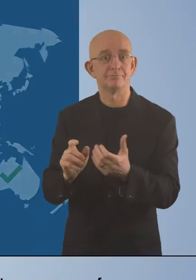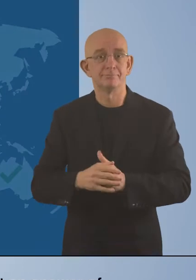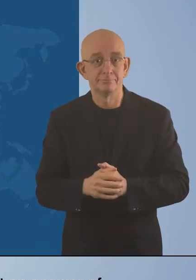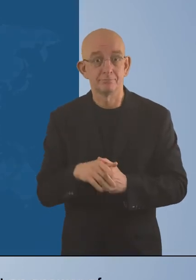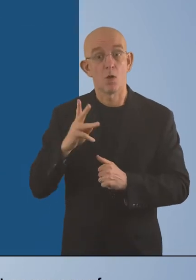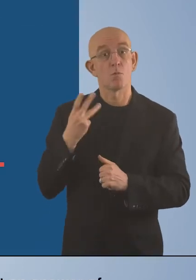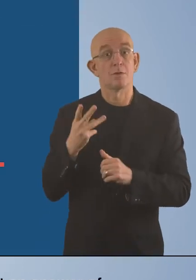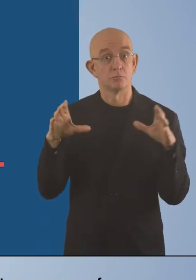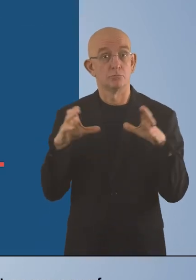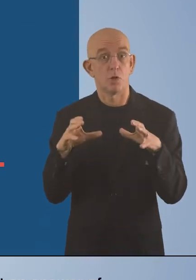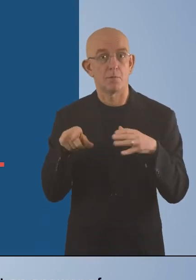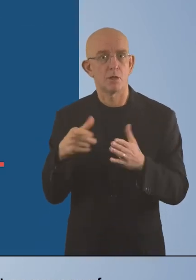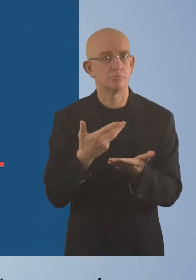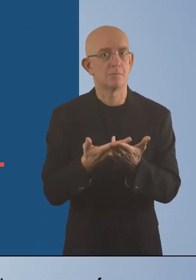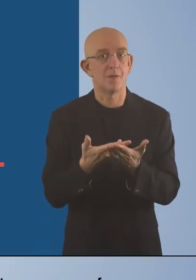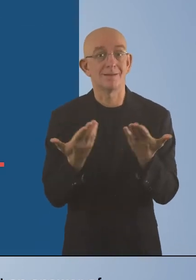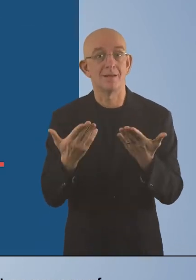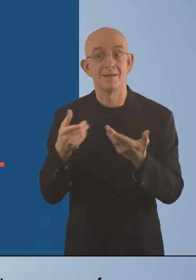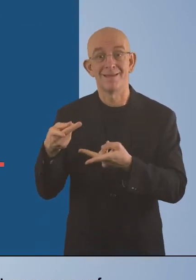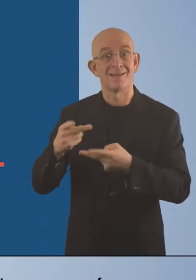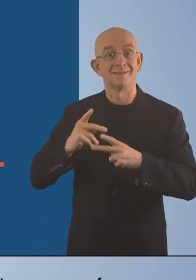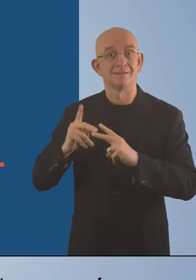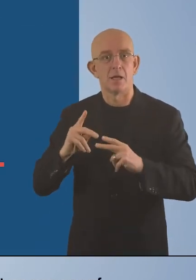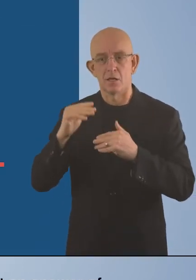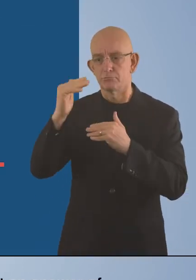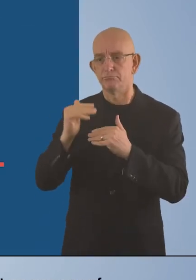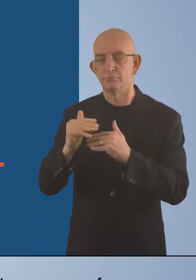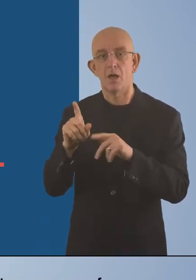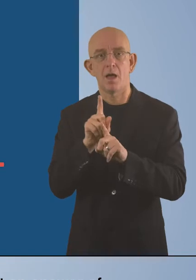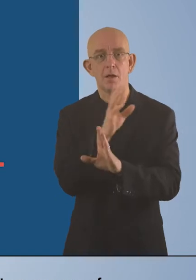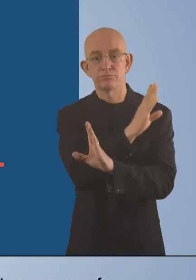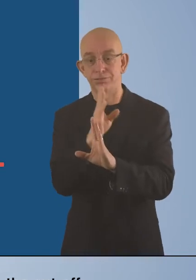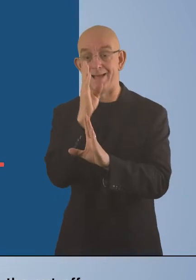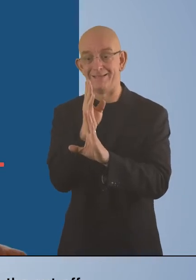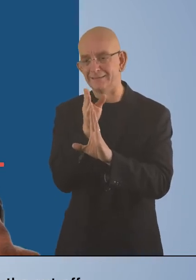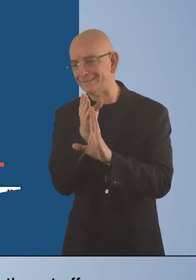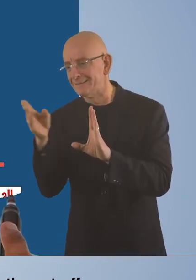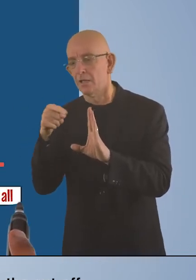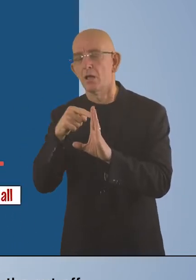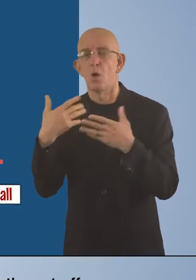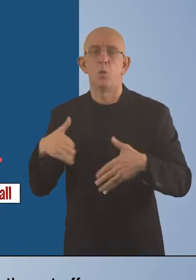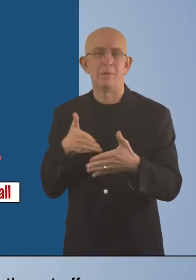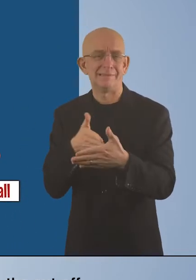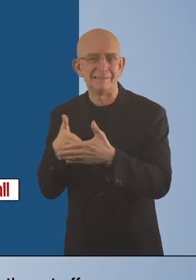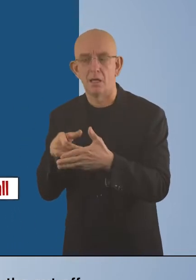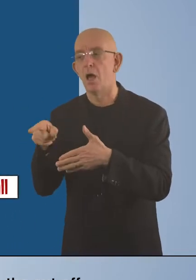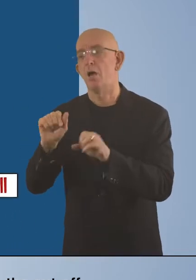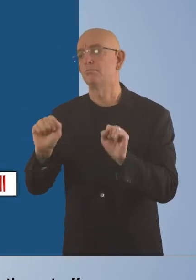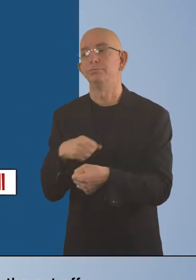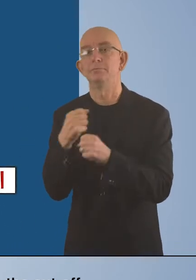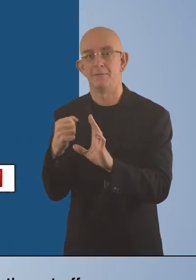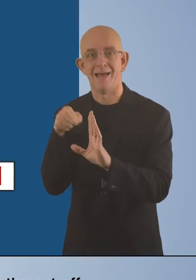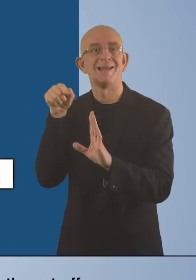The Washington Group recommends that an answer of, a lot of difficulty, or, cannot do at all, to any of the six questions be used